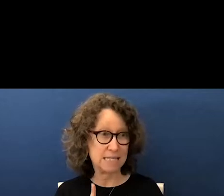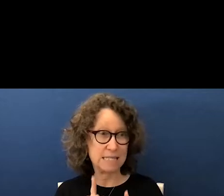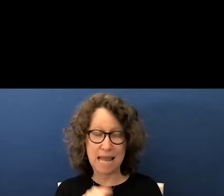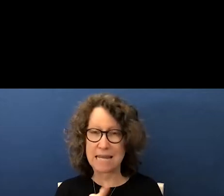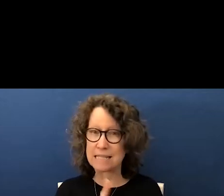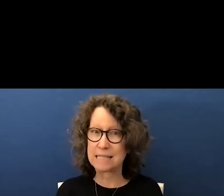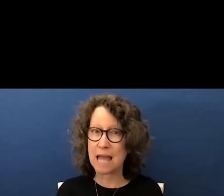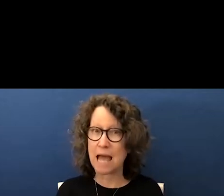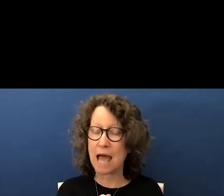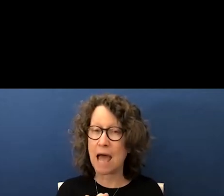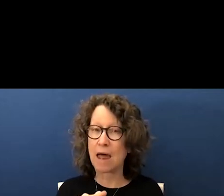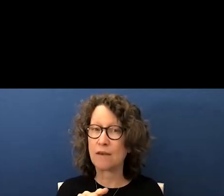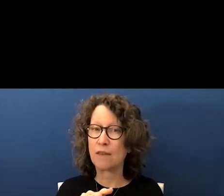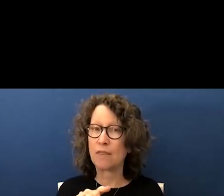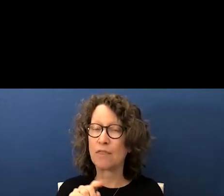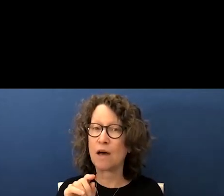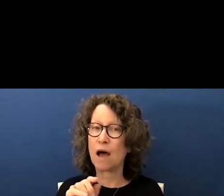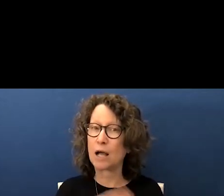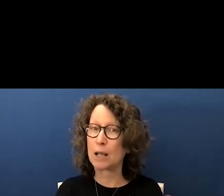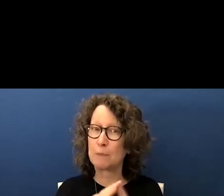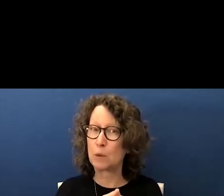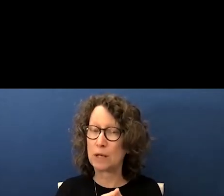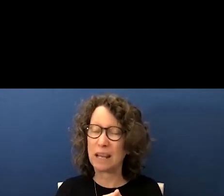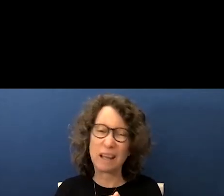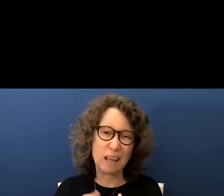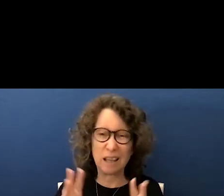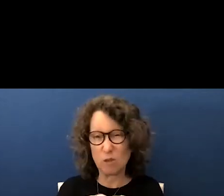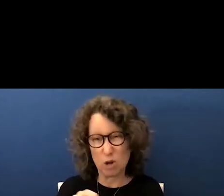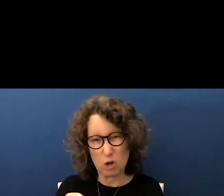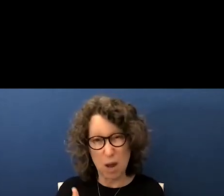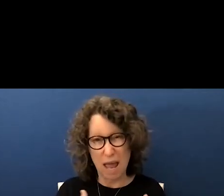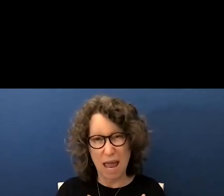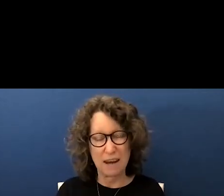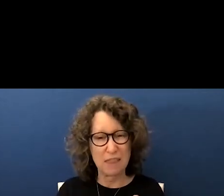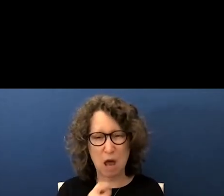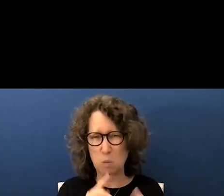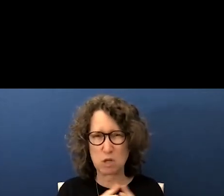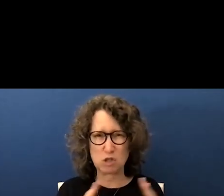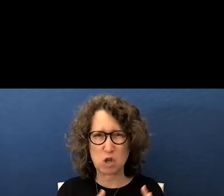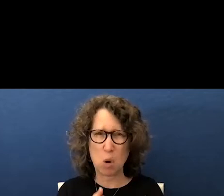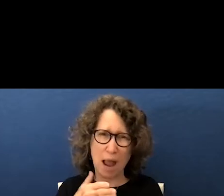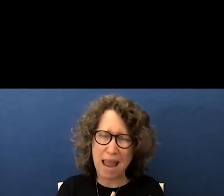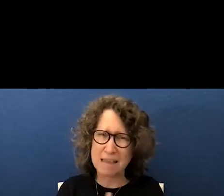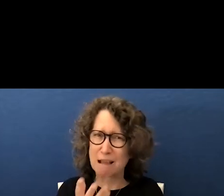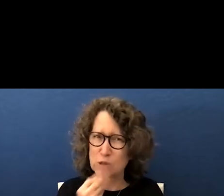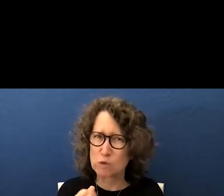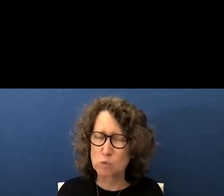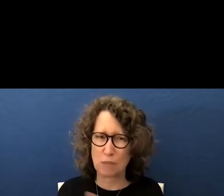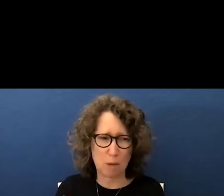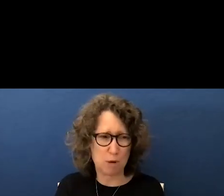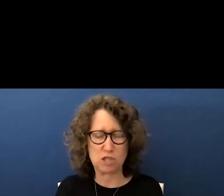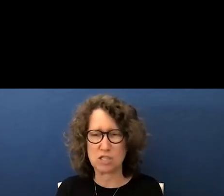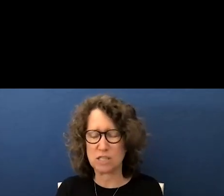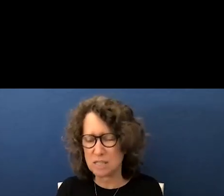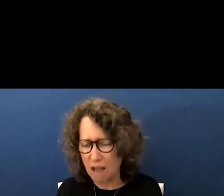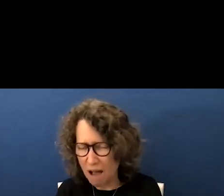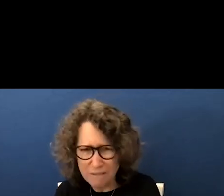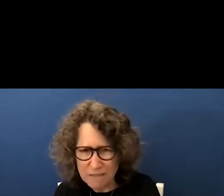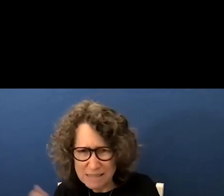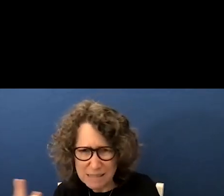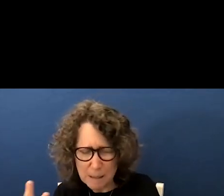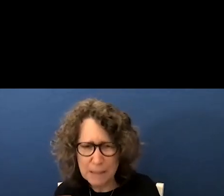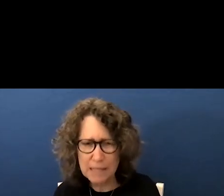the bene breath community forum that you conducted which was so flagrantly anti-semitic with the presence of art nelson concordia